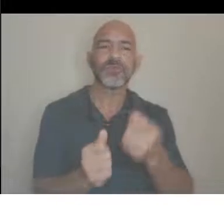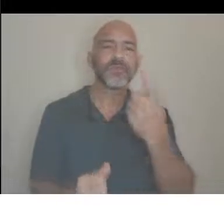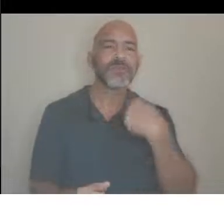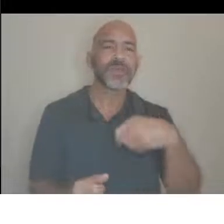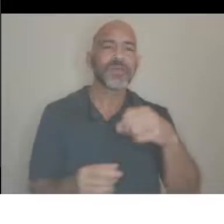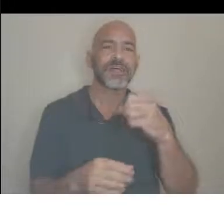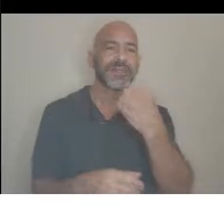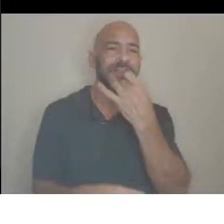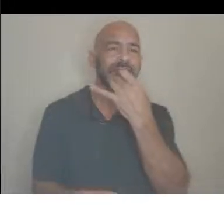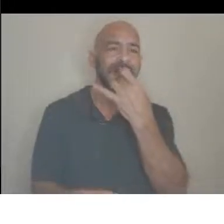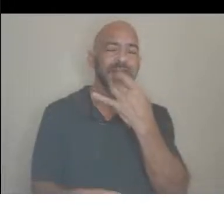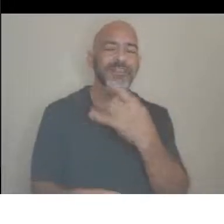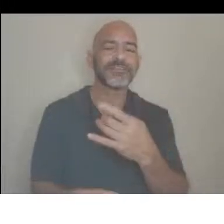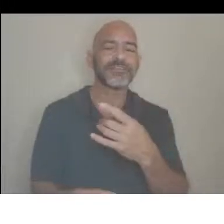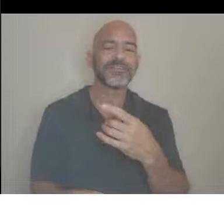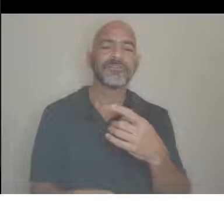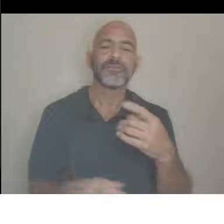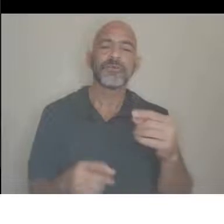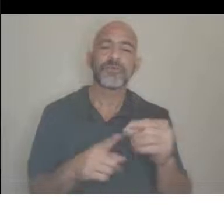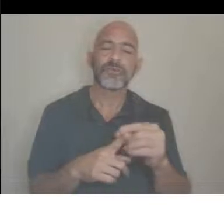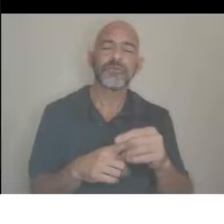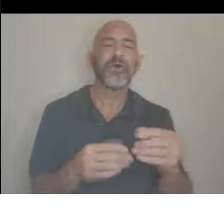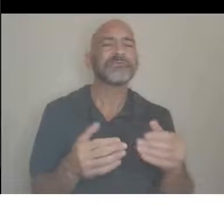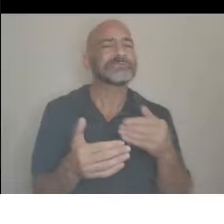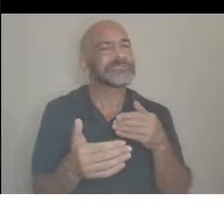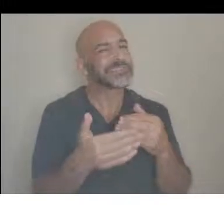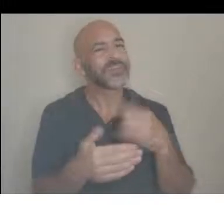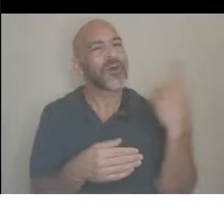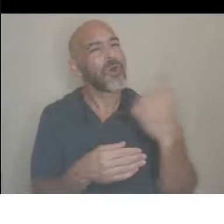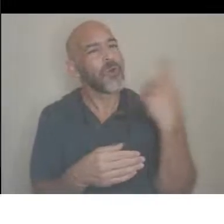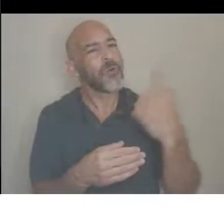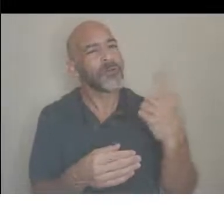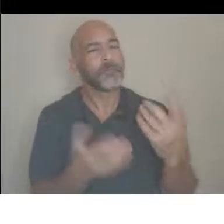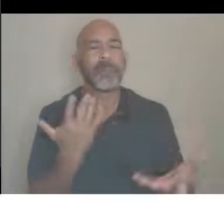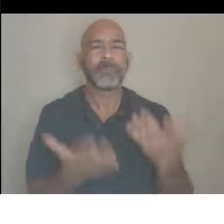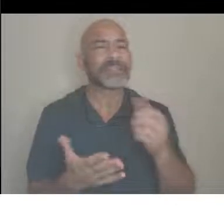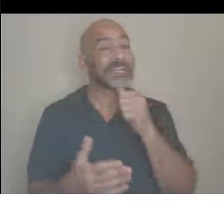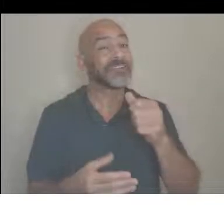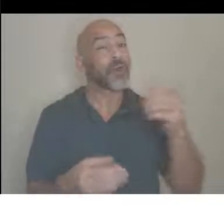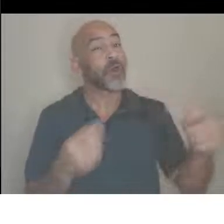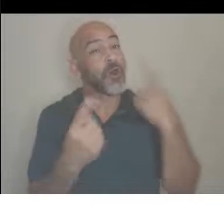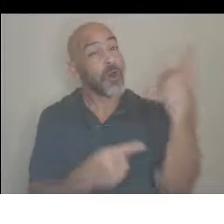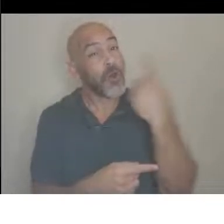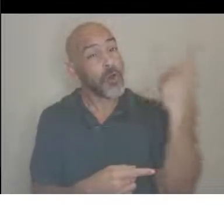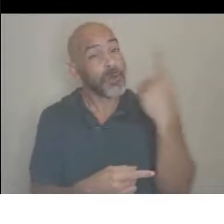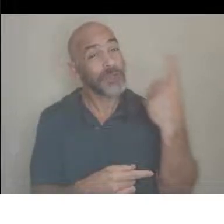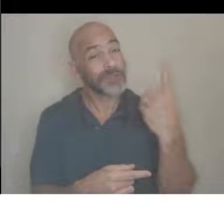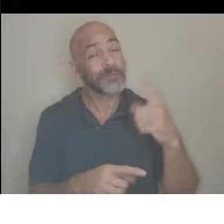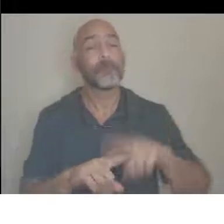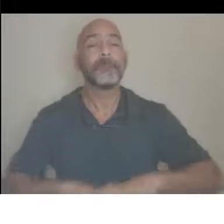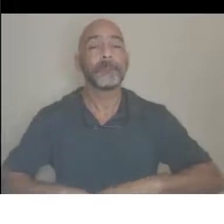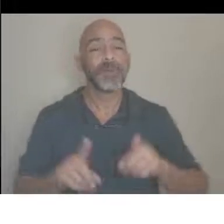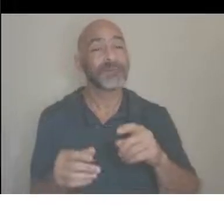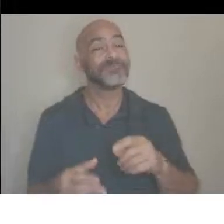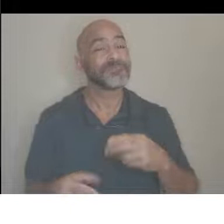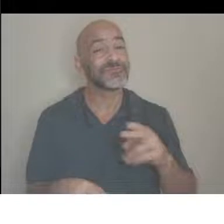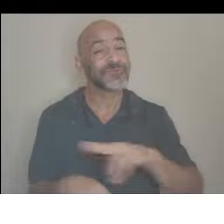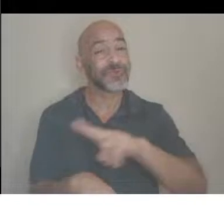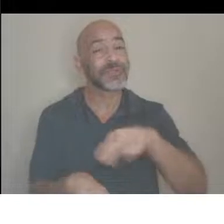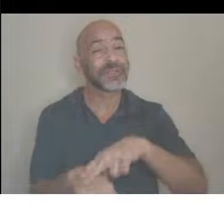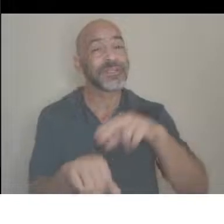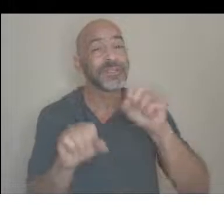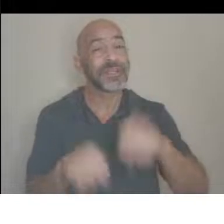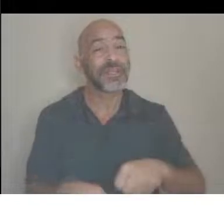problems. Maybe not always, but they're things that kind of stop